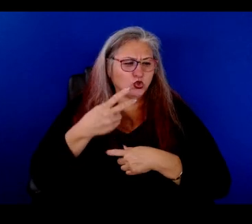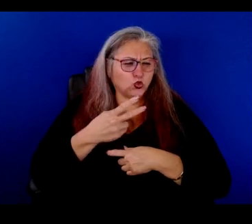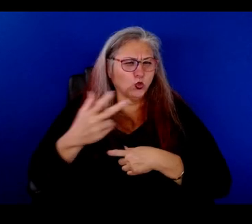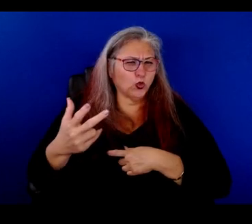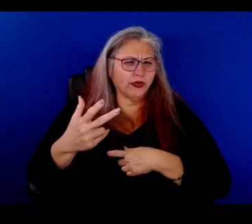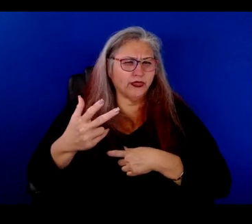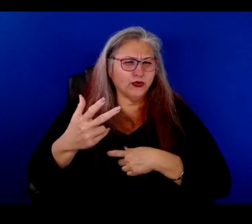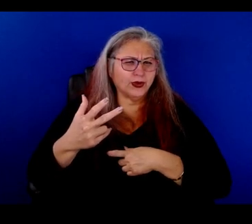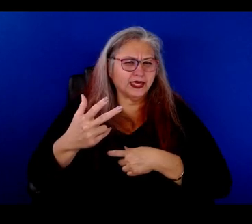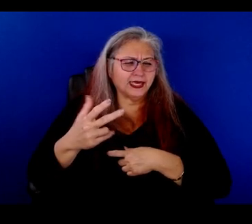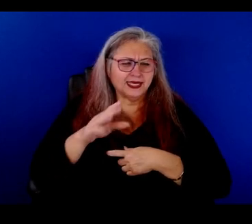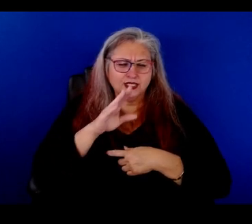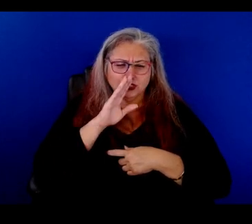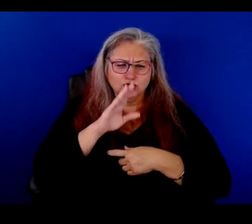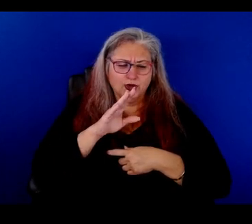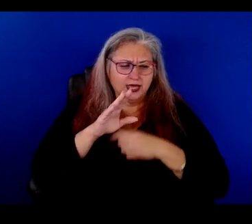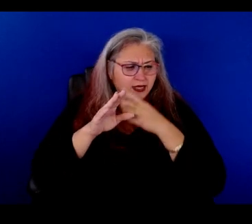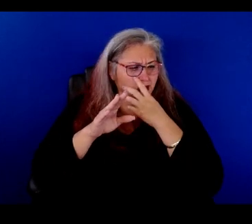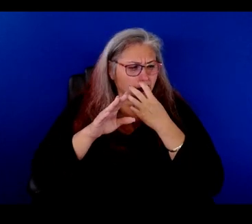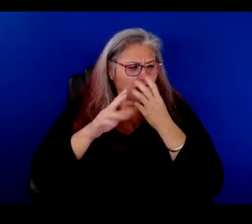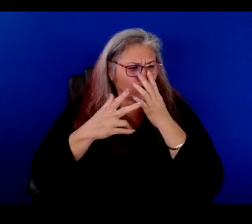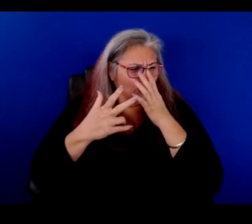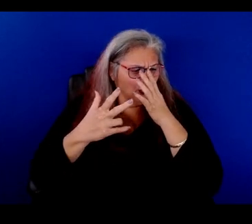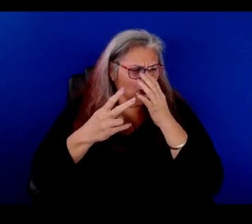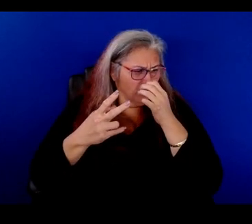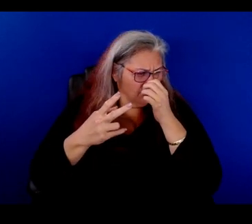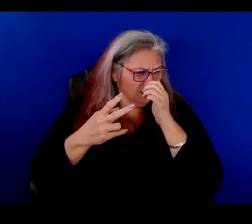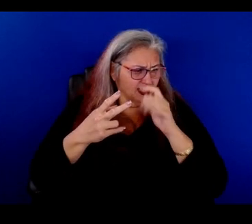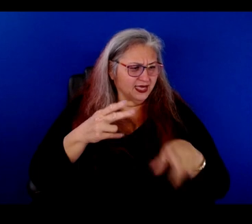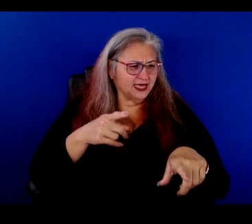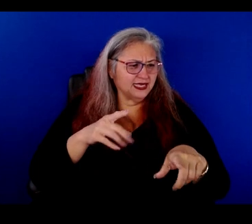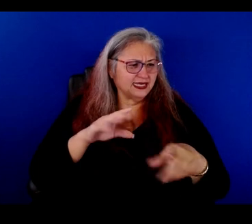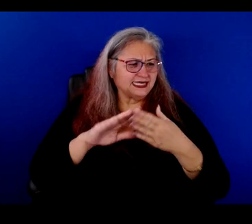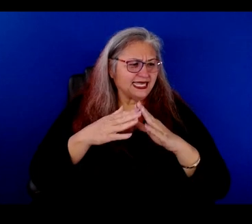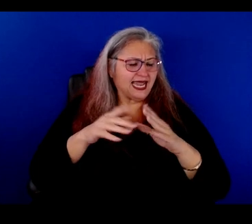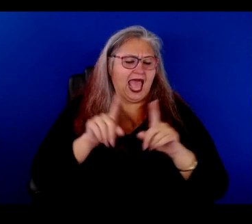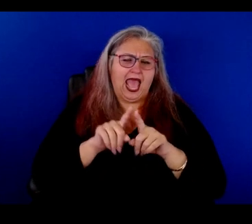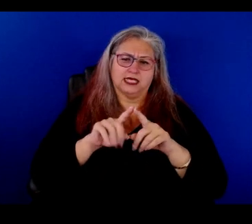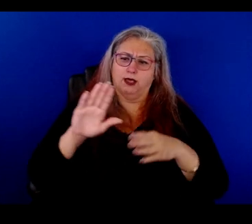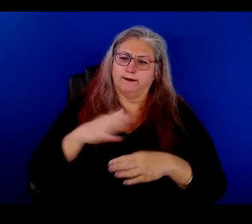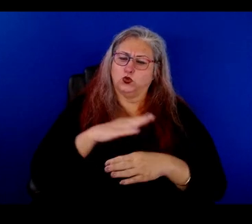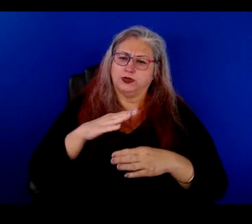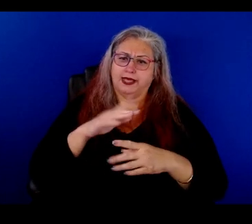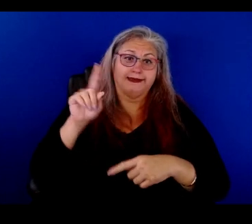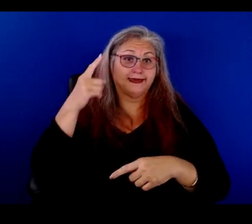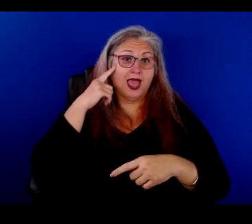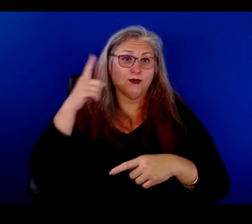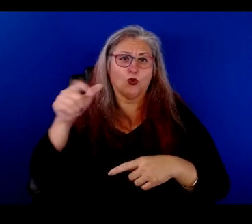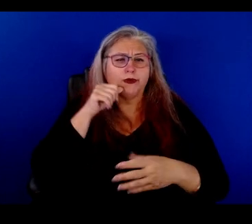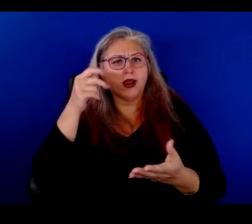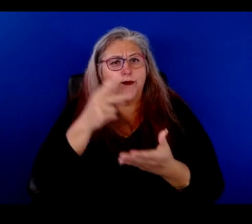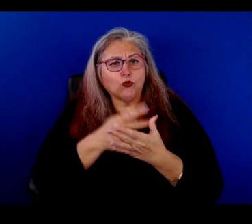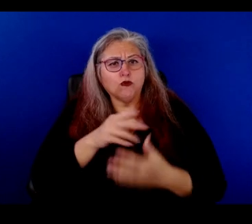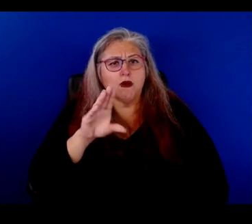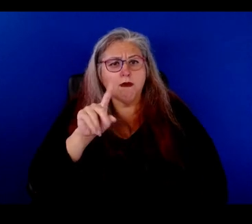don't remember correctly, but the, this, a city that praised itself of being a music capital would not approve the bonds